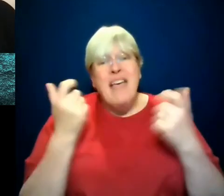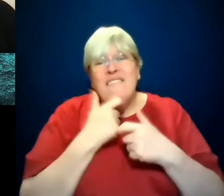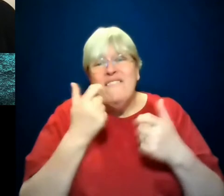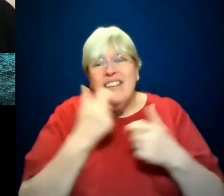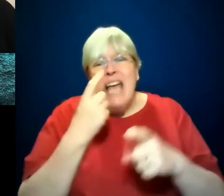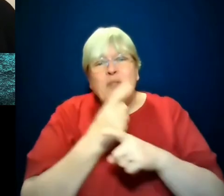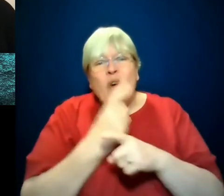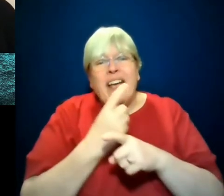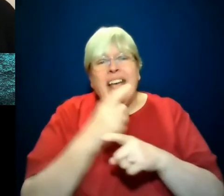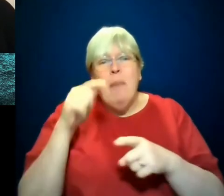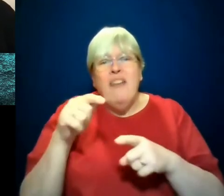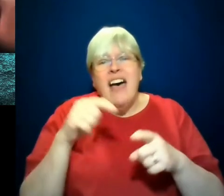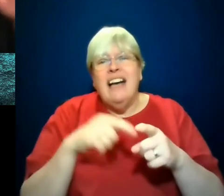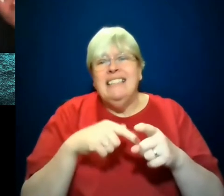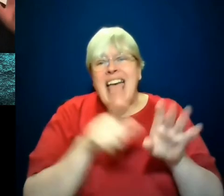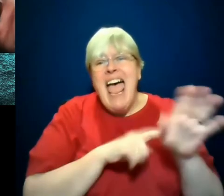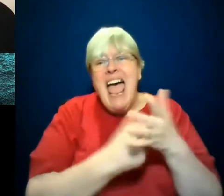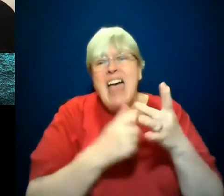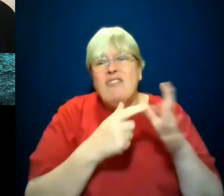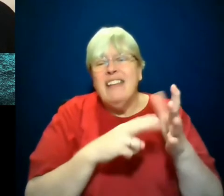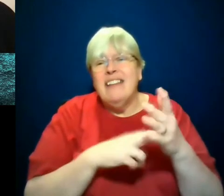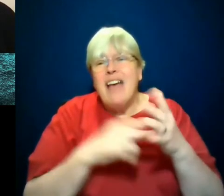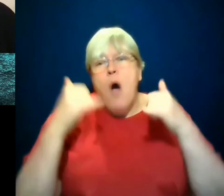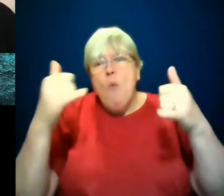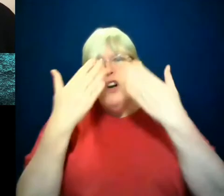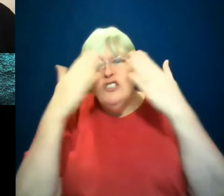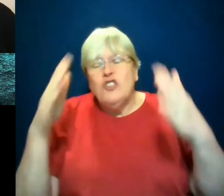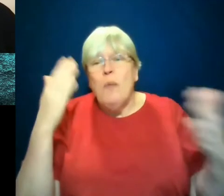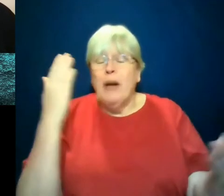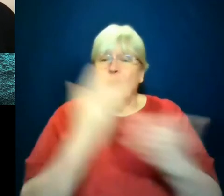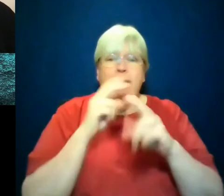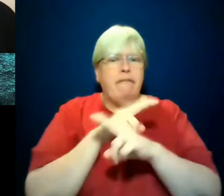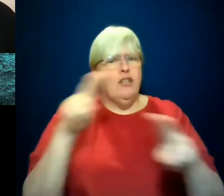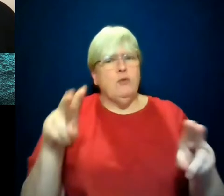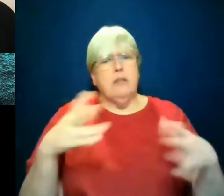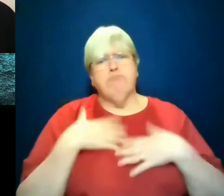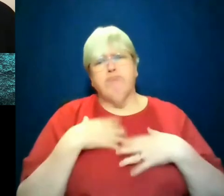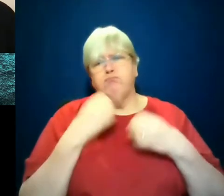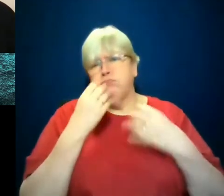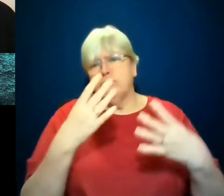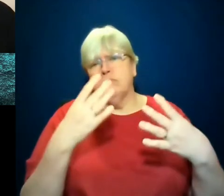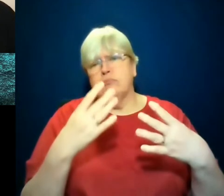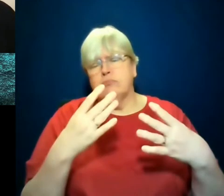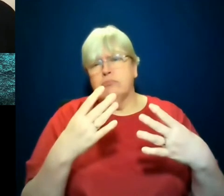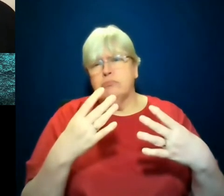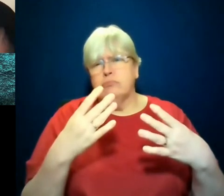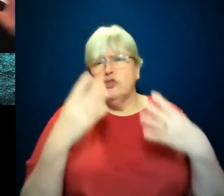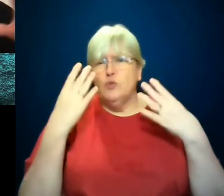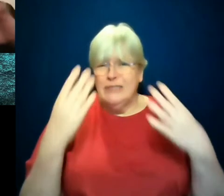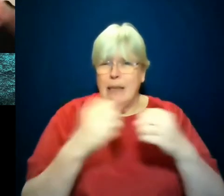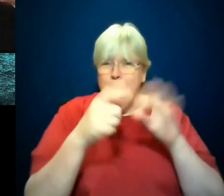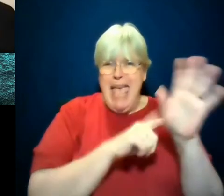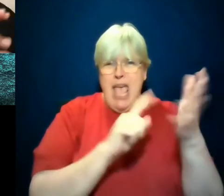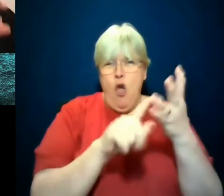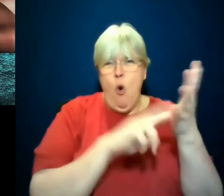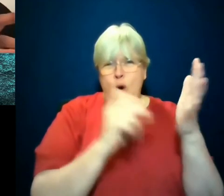in this very micro way about an award show. But visually, it was absolutely stunning to see Beyonce Knowles, this